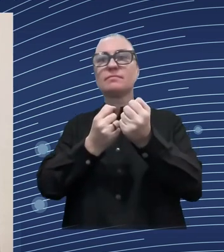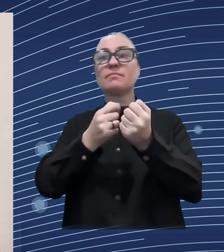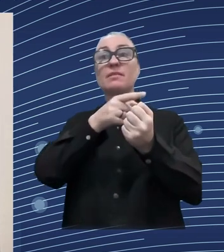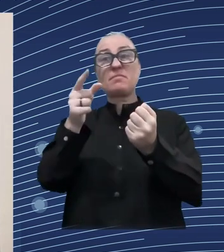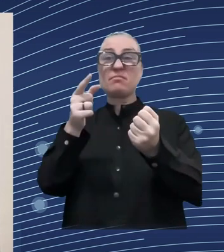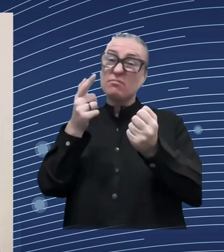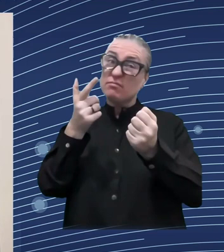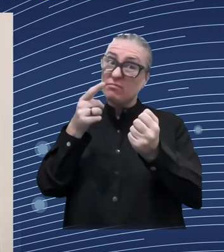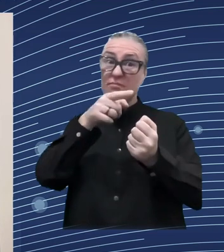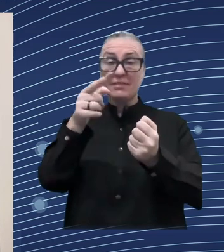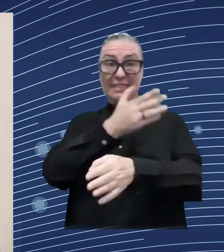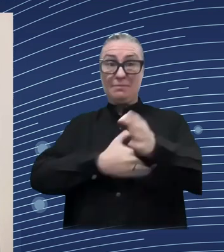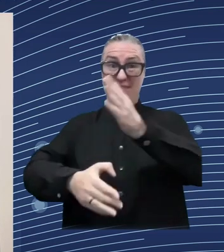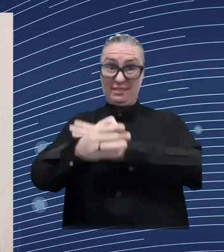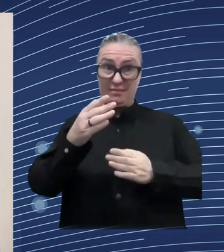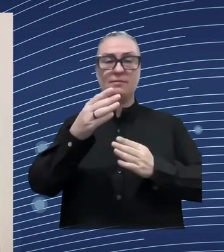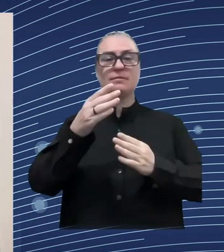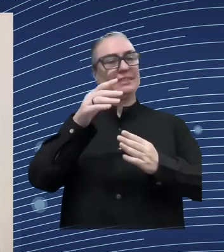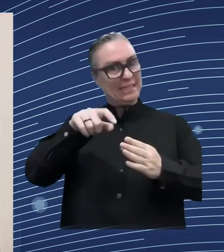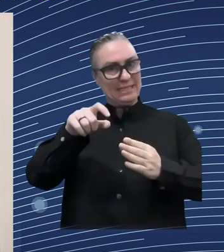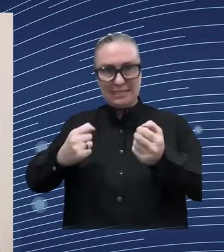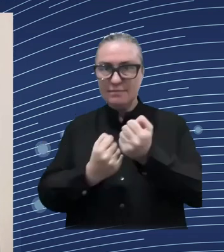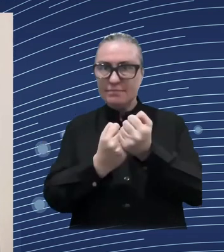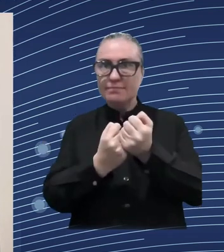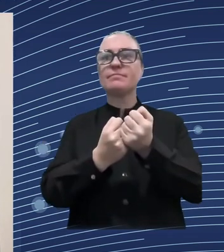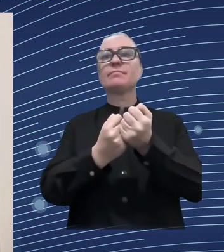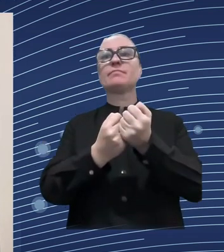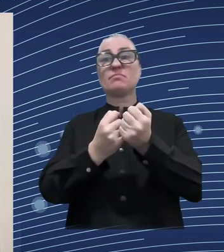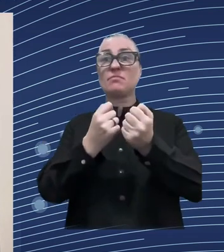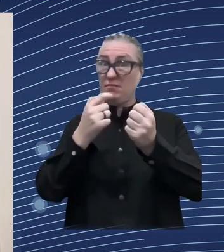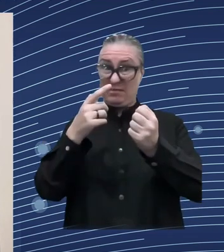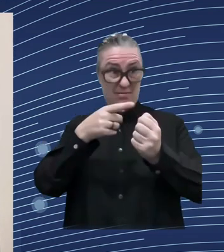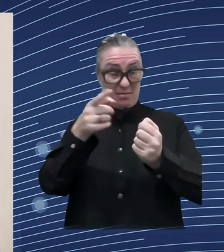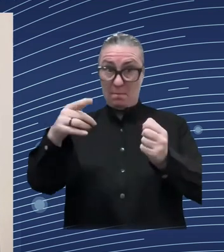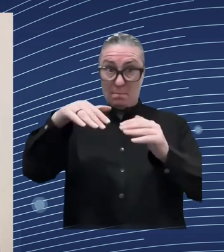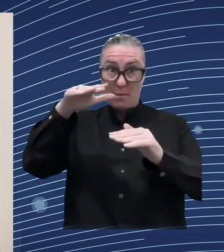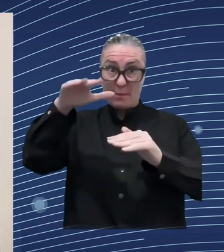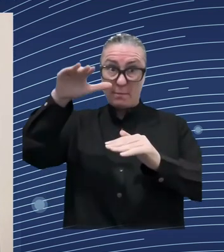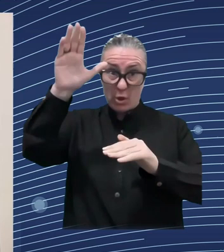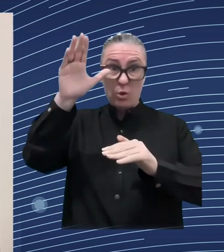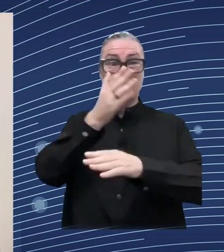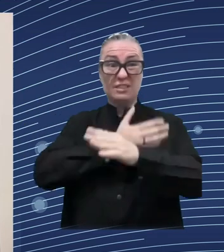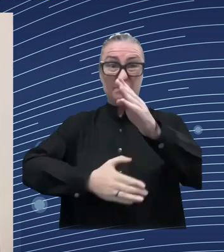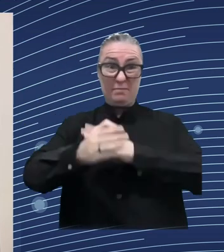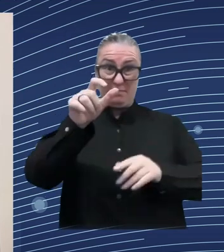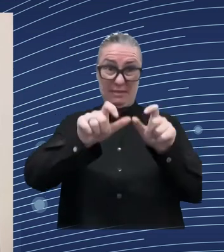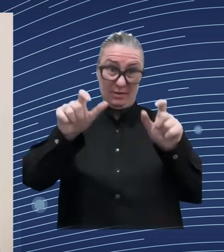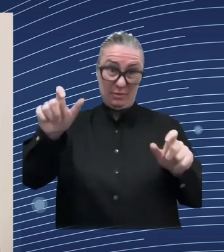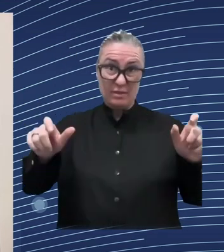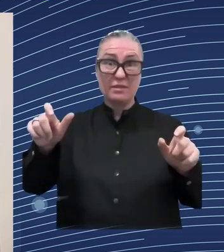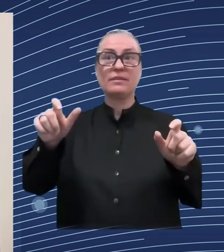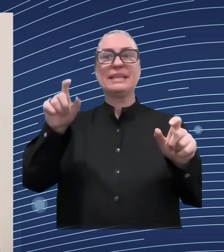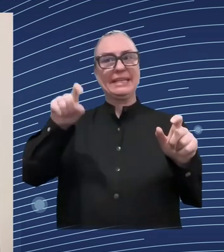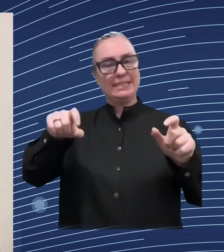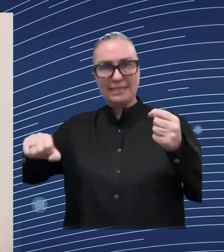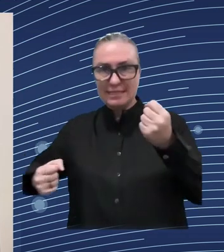disability reform to apply the international classification of functioning disability and health the icf for the assessment